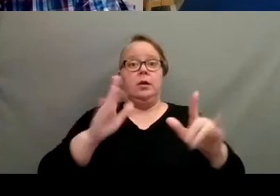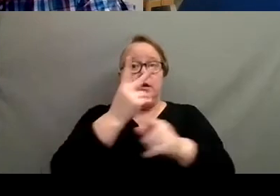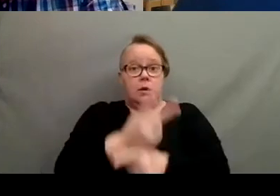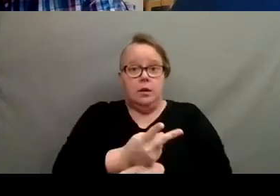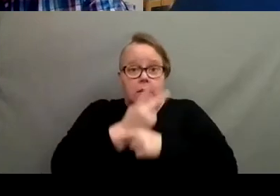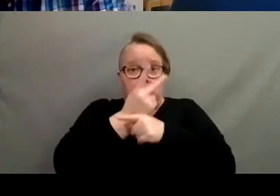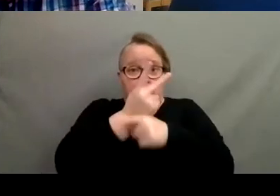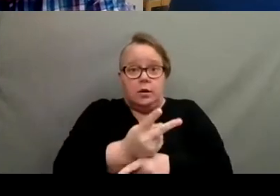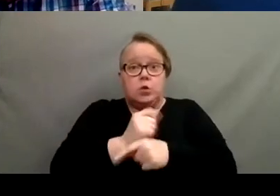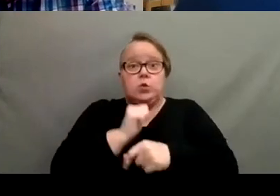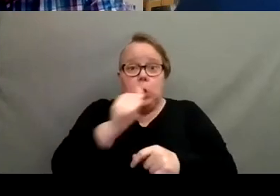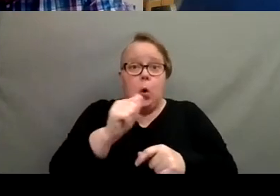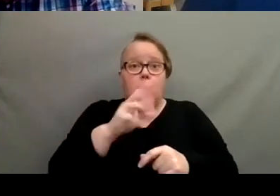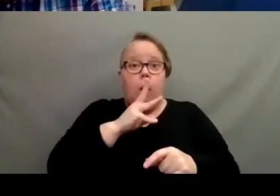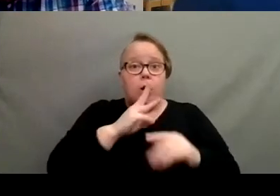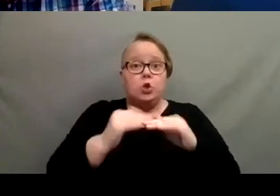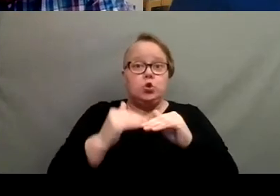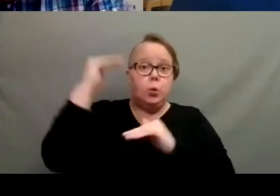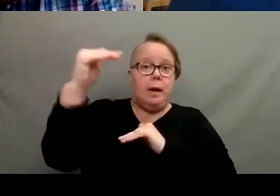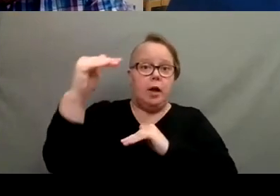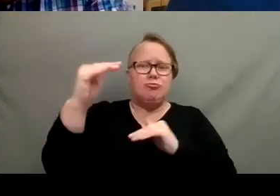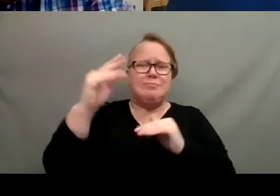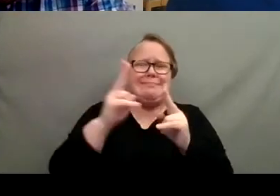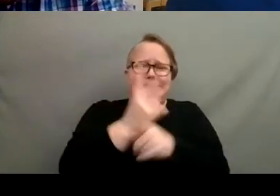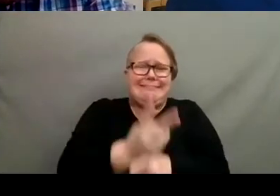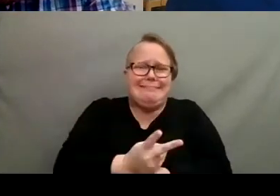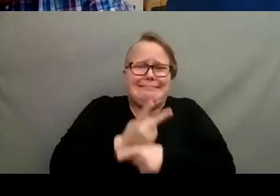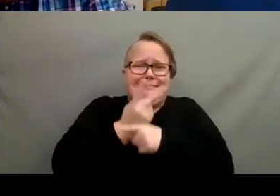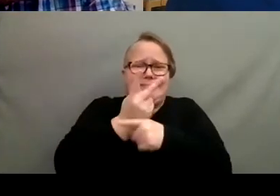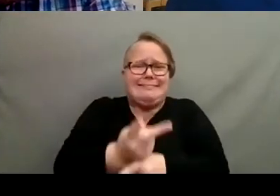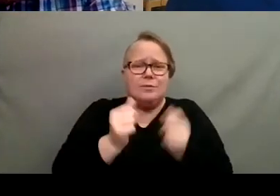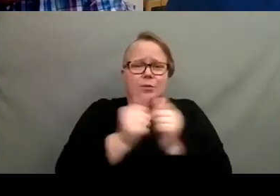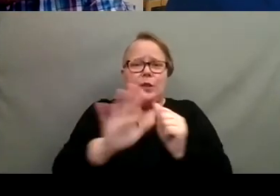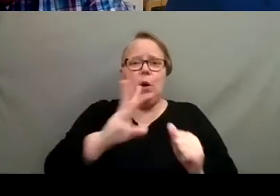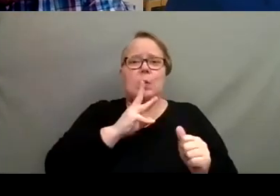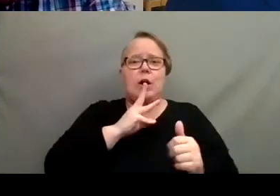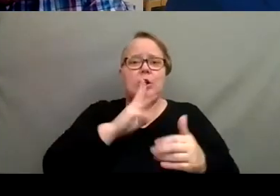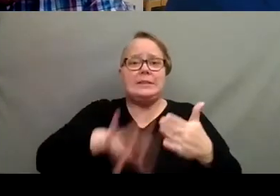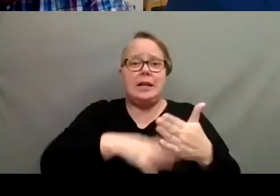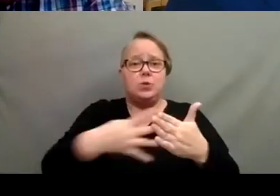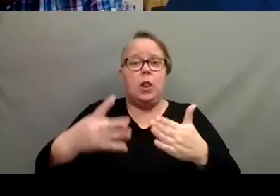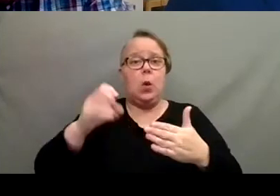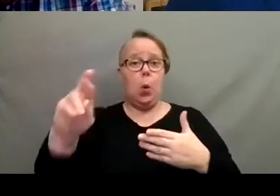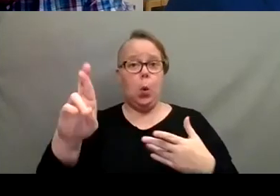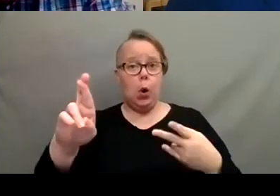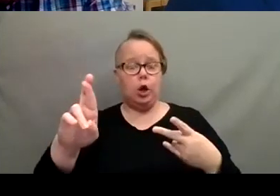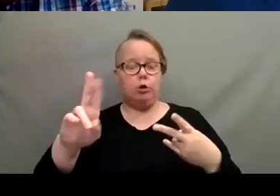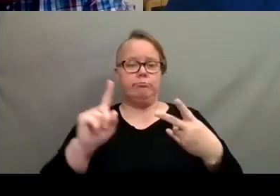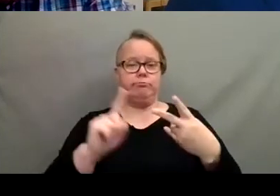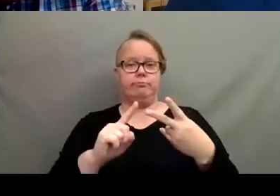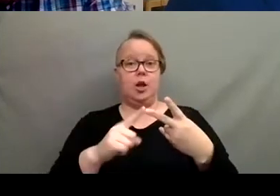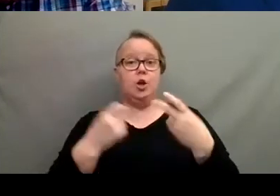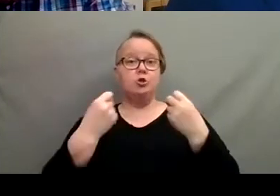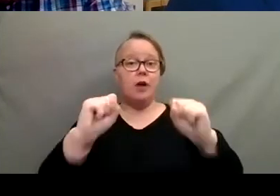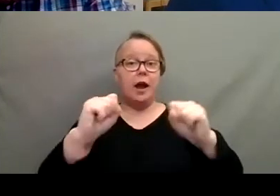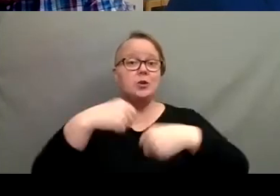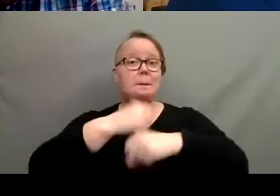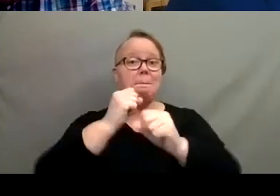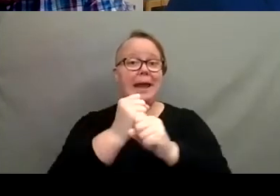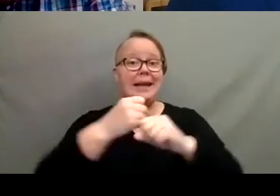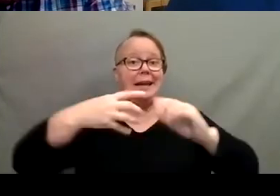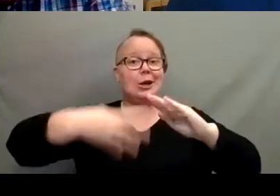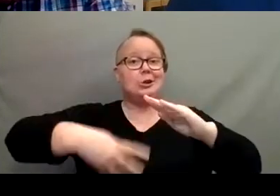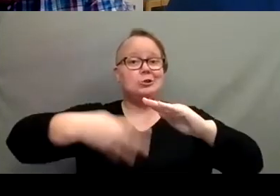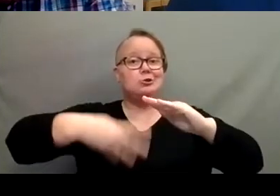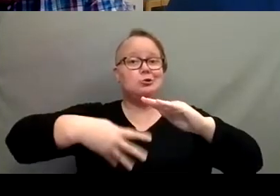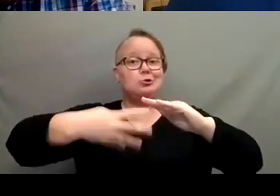with your watering, um, schedule. Um, or the other alternative would be to try to make a drainage hole. you can,